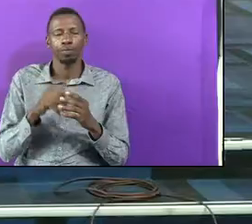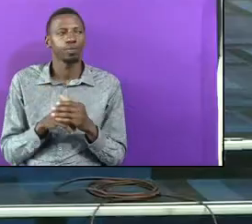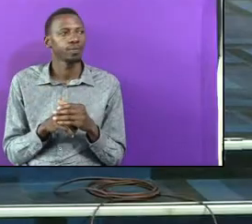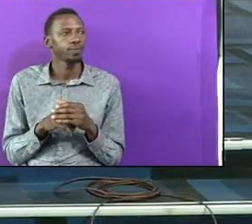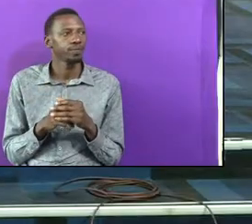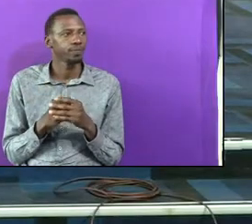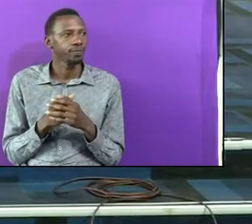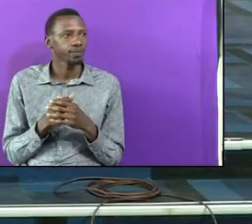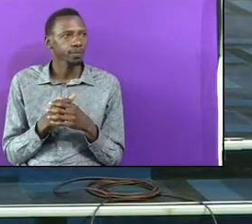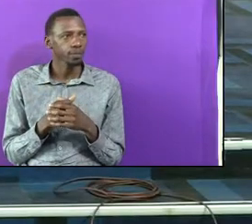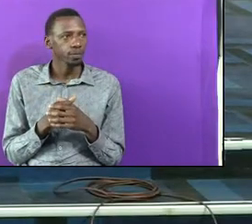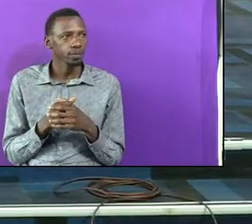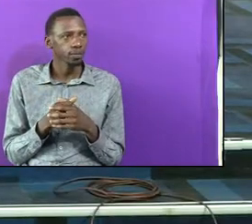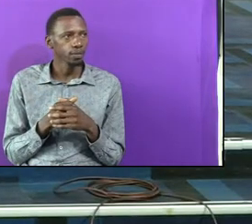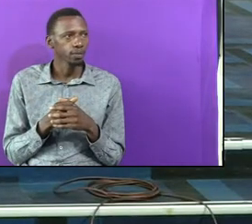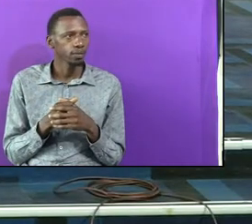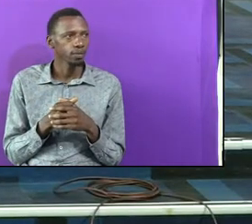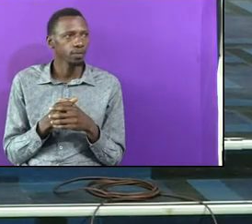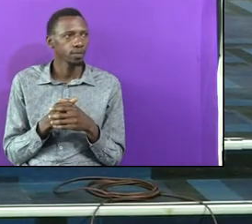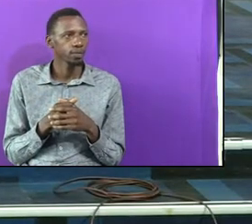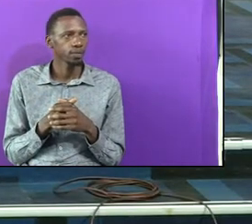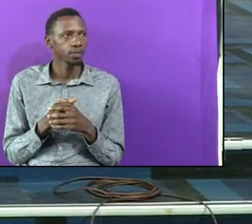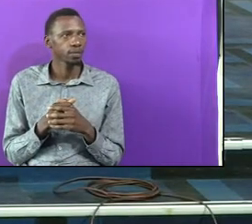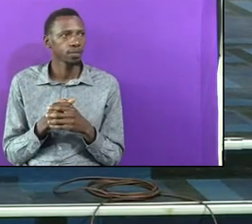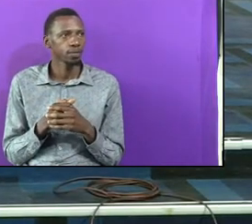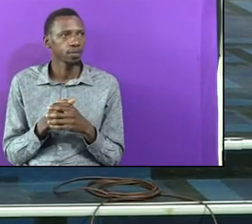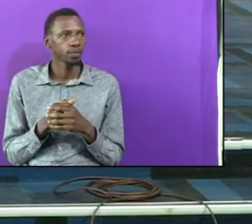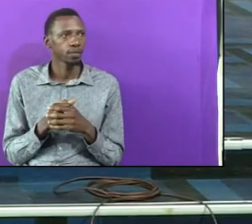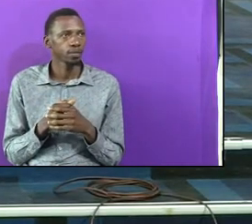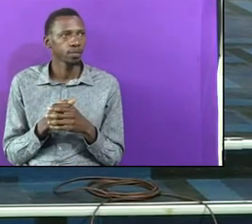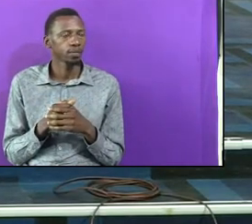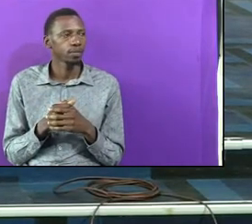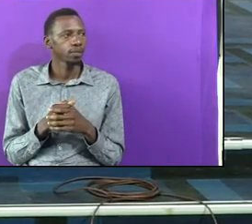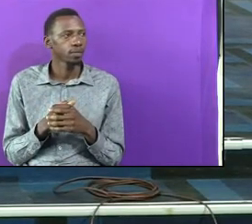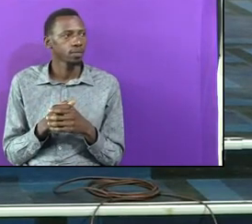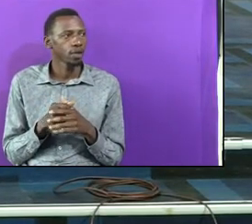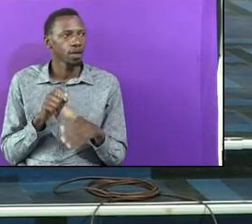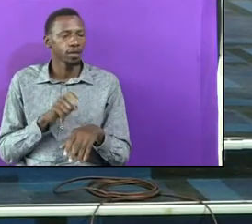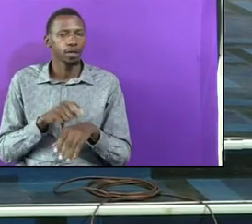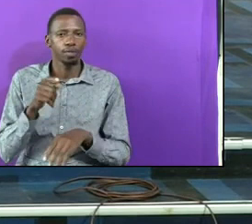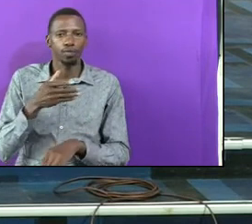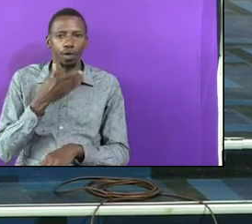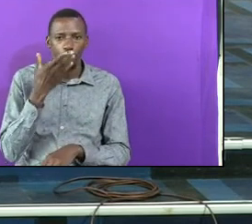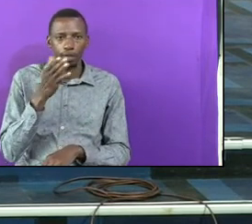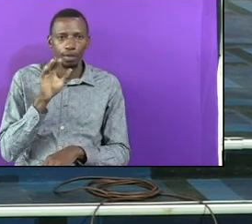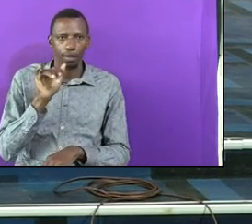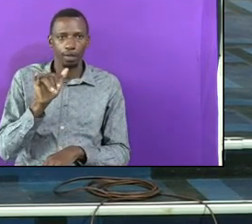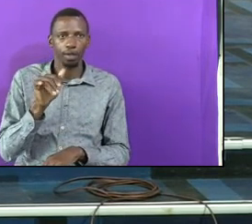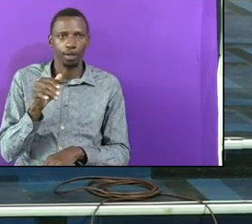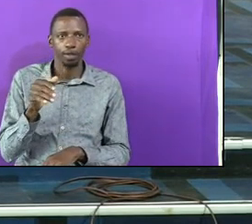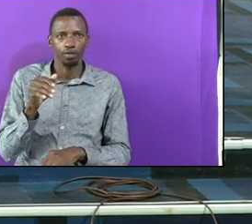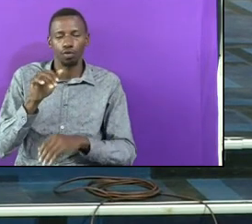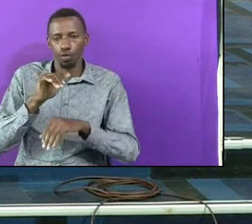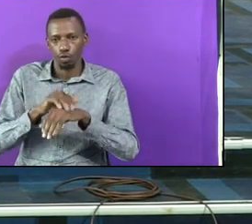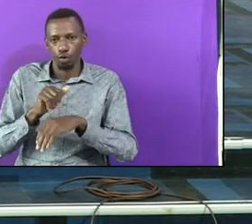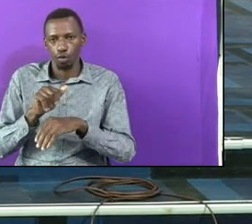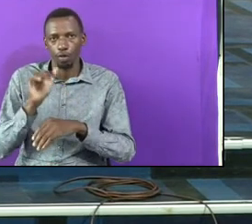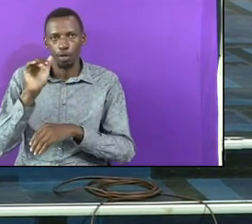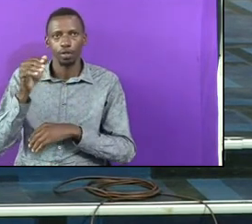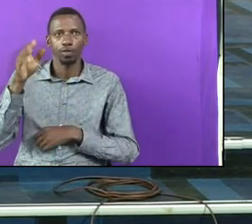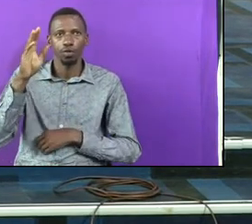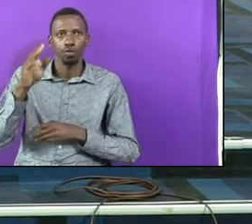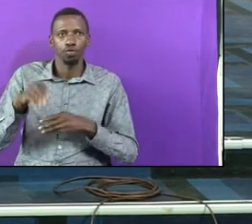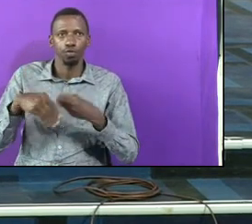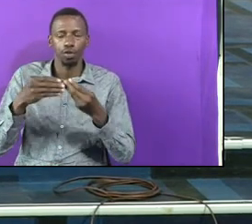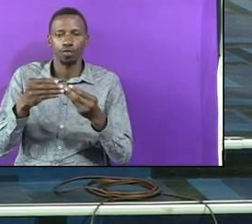And The Response Is God Bless Me And As You Are Responding To That Call And As God To Give You A Name Change